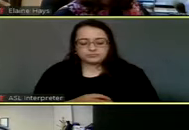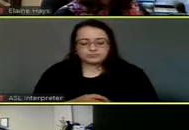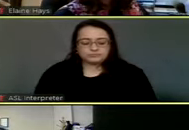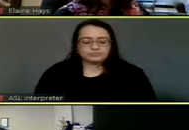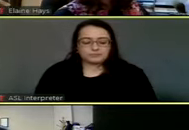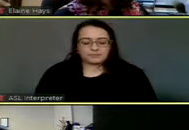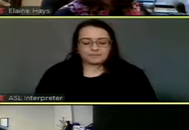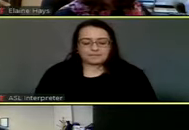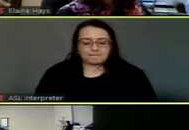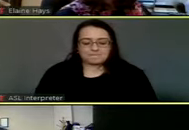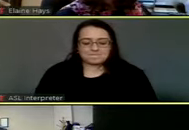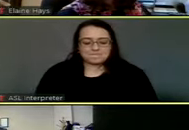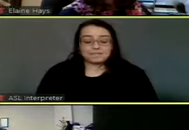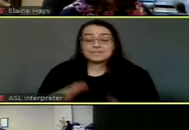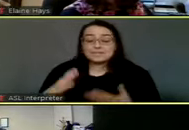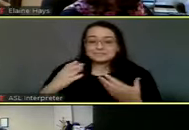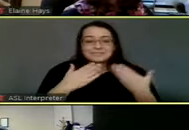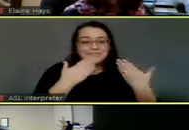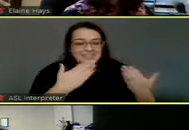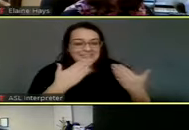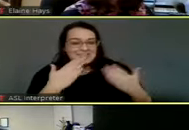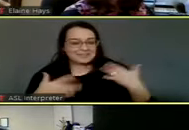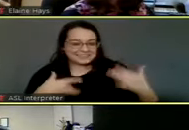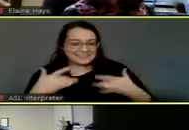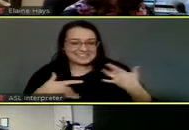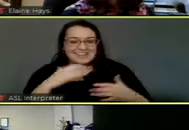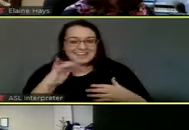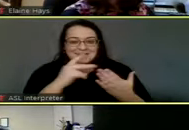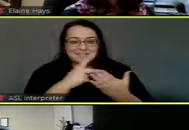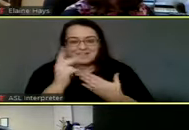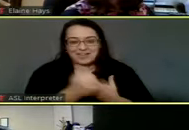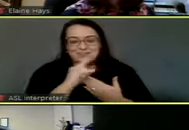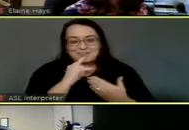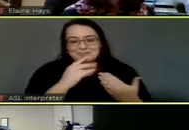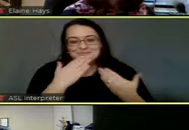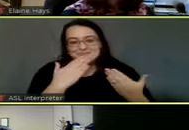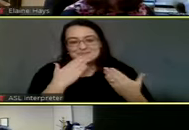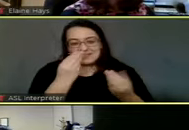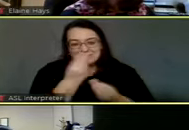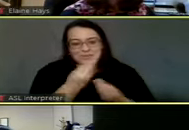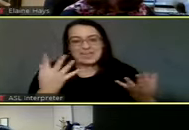Right. Thank you. I'm excited about the project. I appreciate the information.